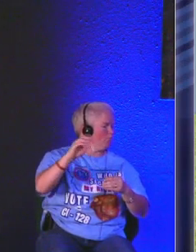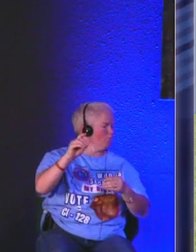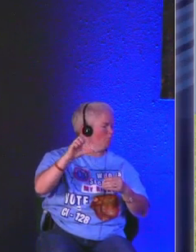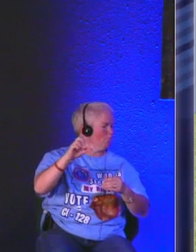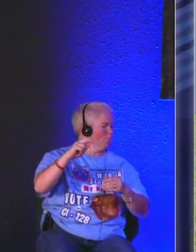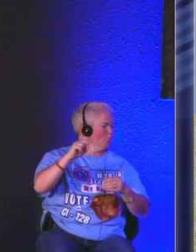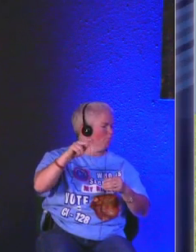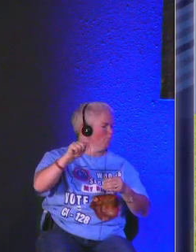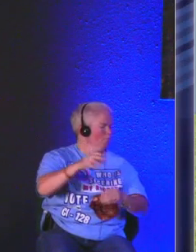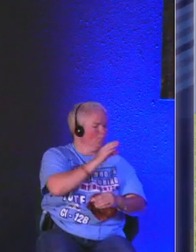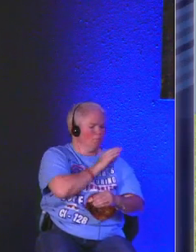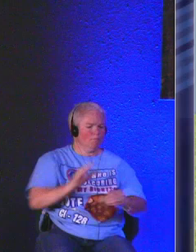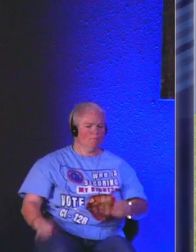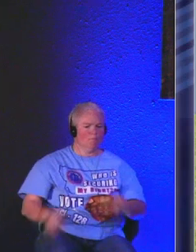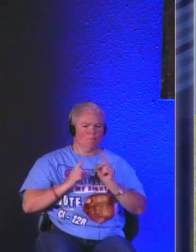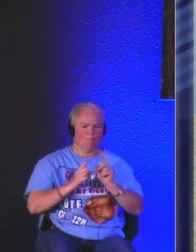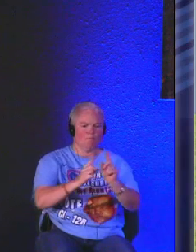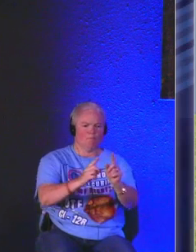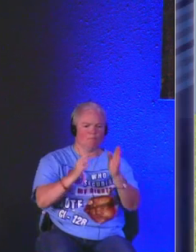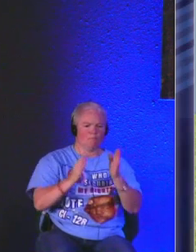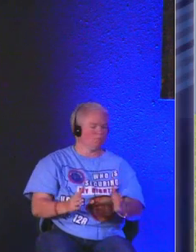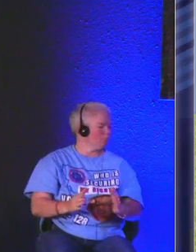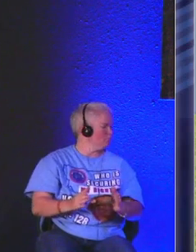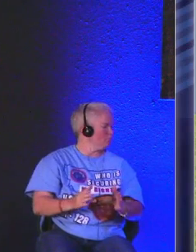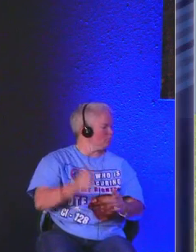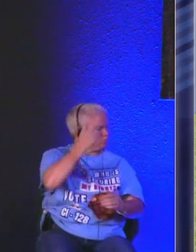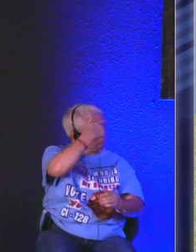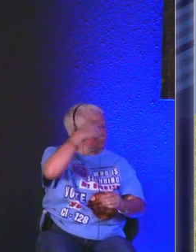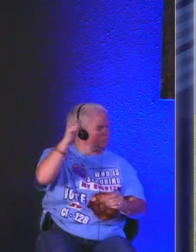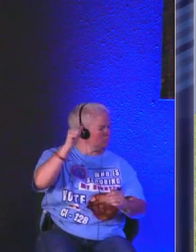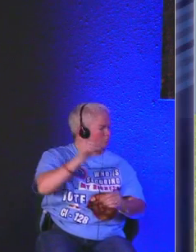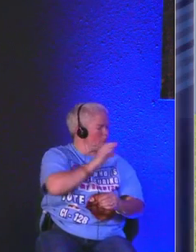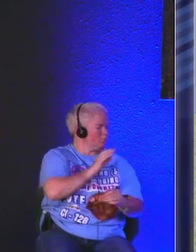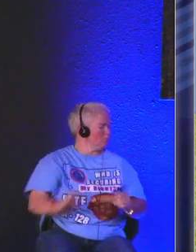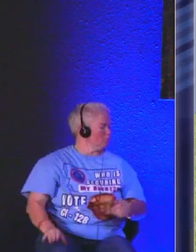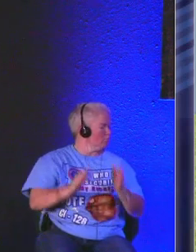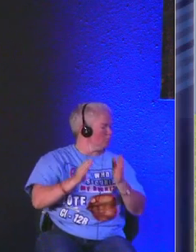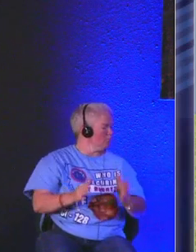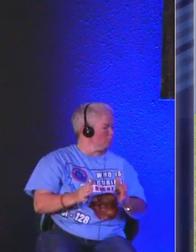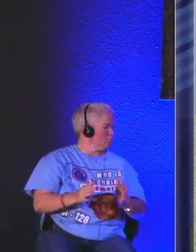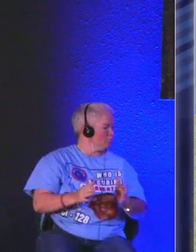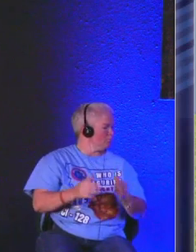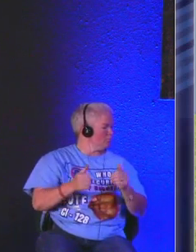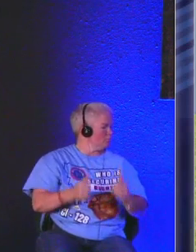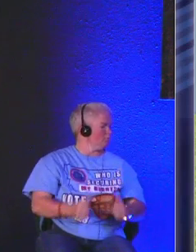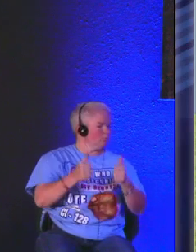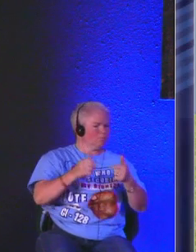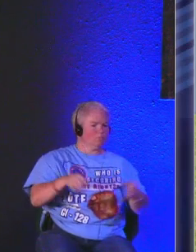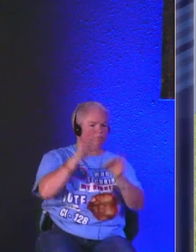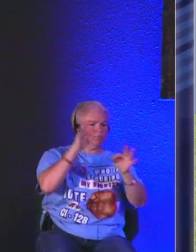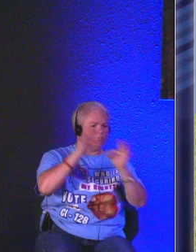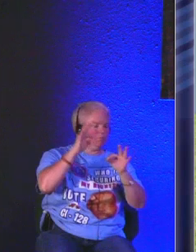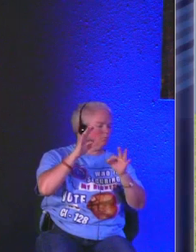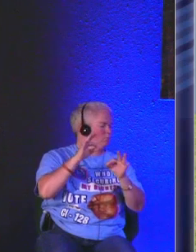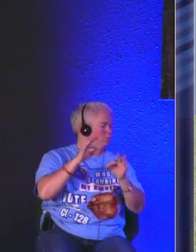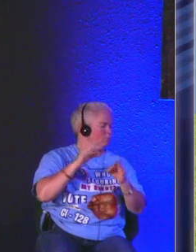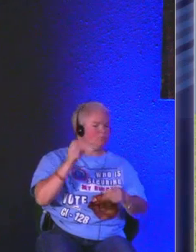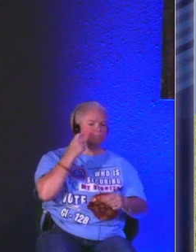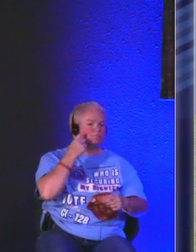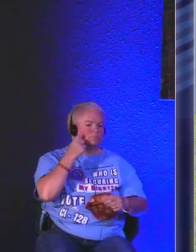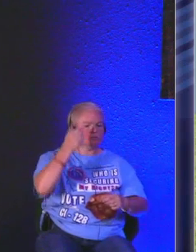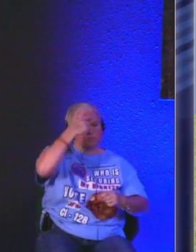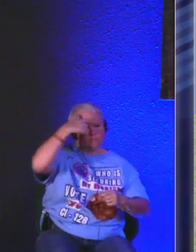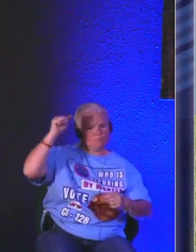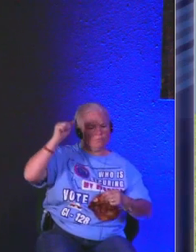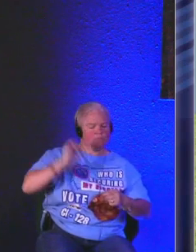that's our first admission right just because we call ourselves Christians doesn't mean our life is perfect just